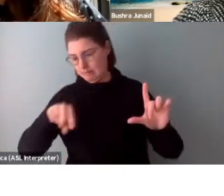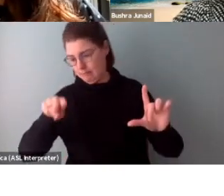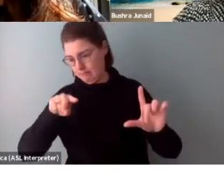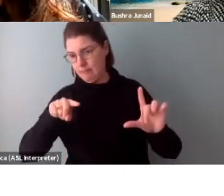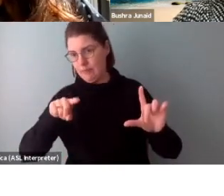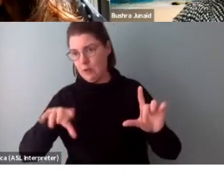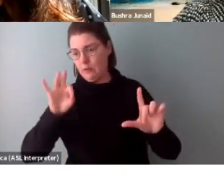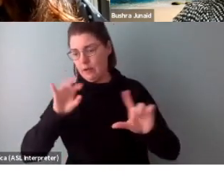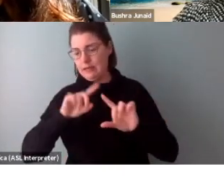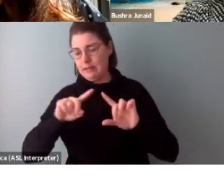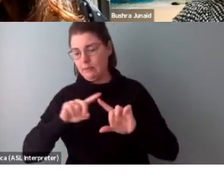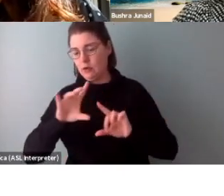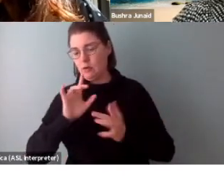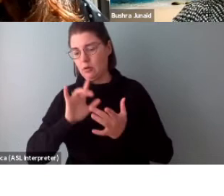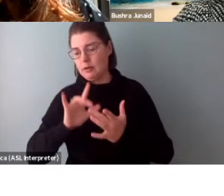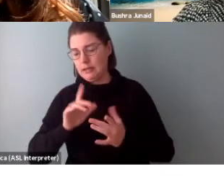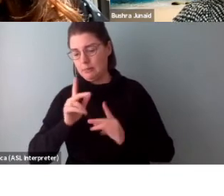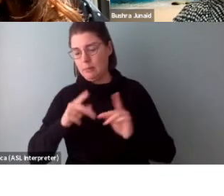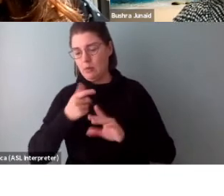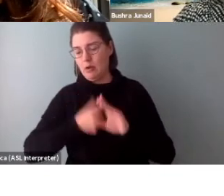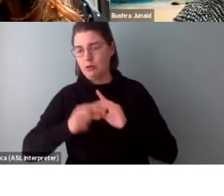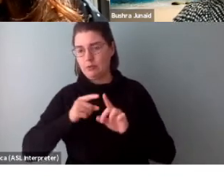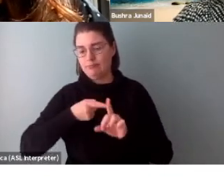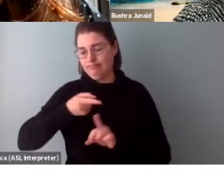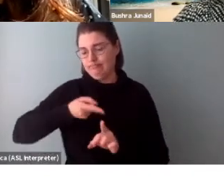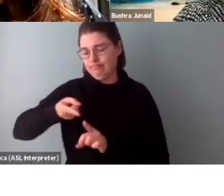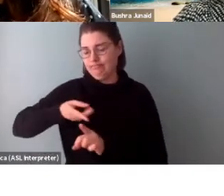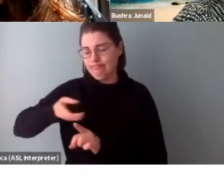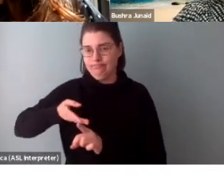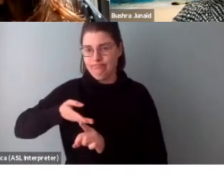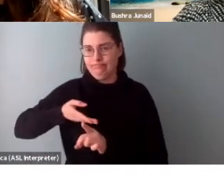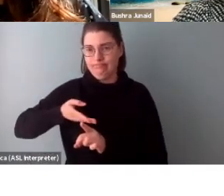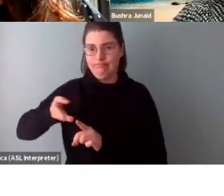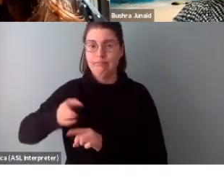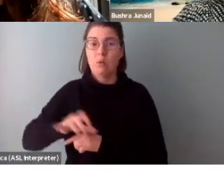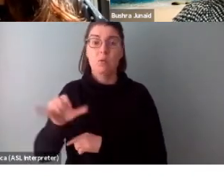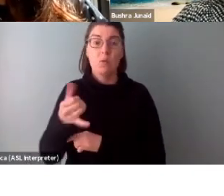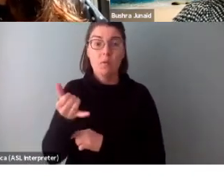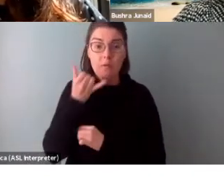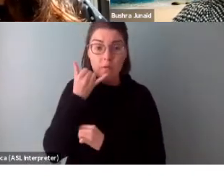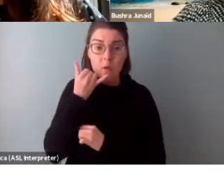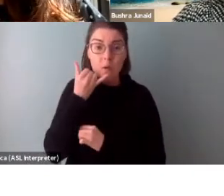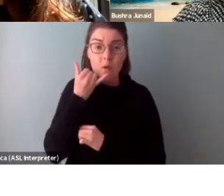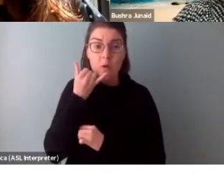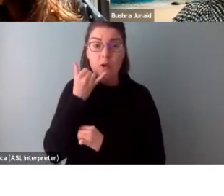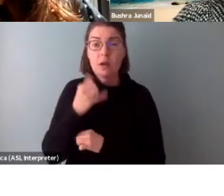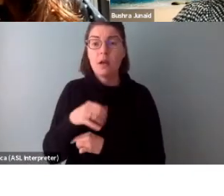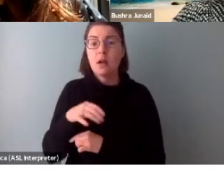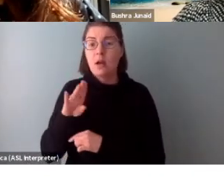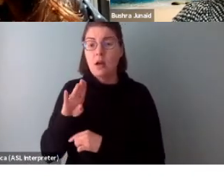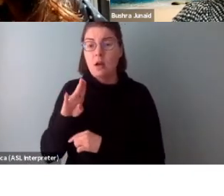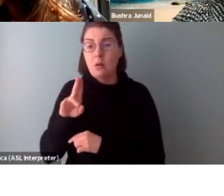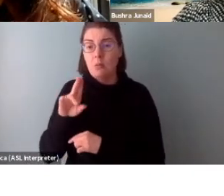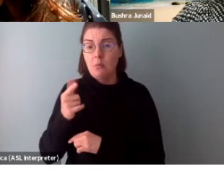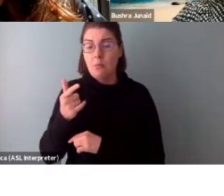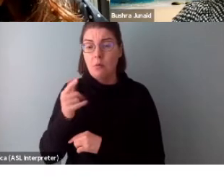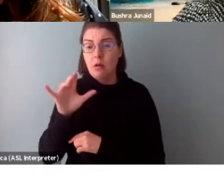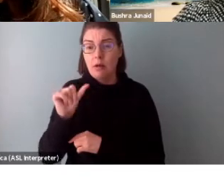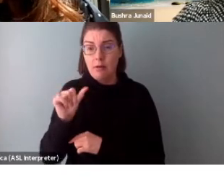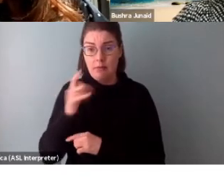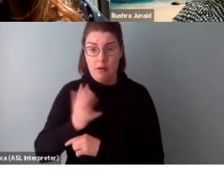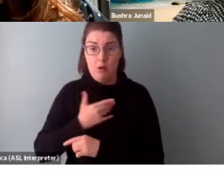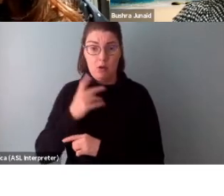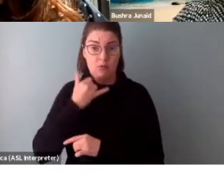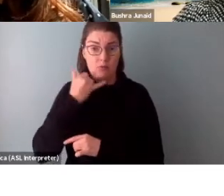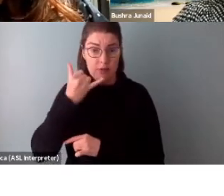contacts by discipline. You can also call our main phone line. Olga, who is our receptionist, is answering calls